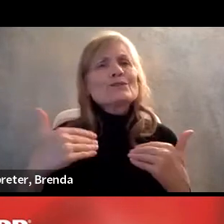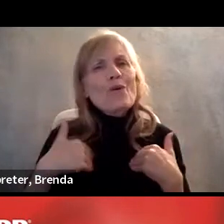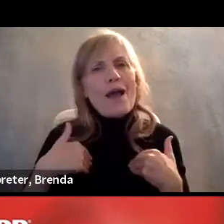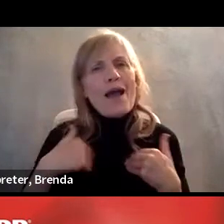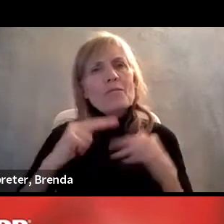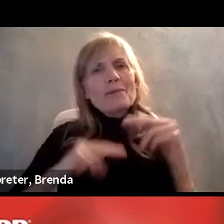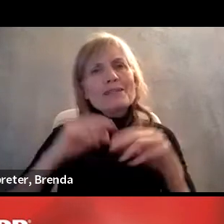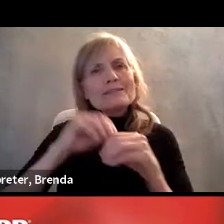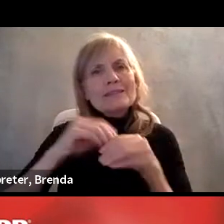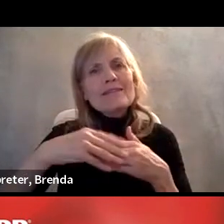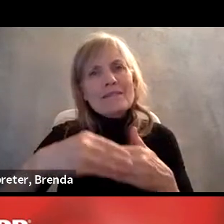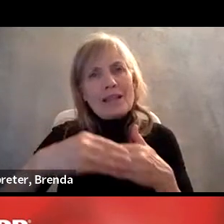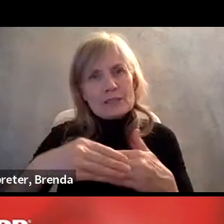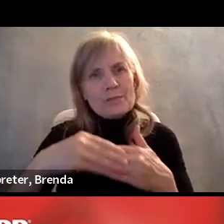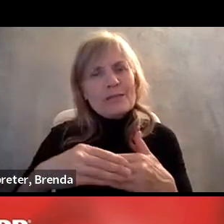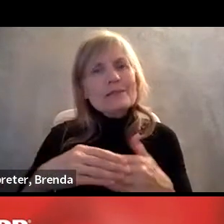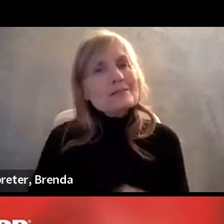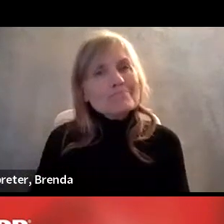with disabilities.